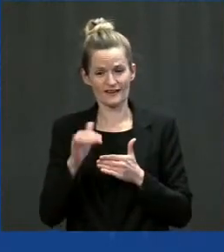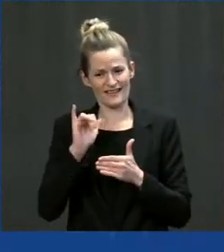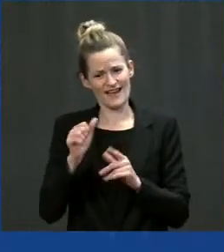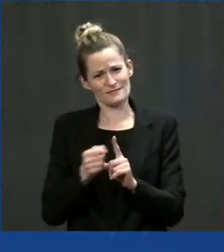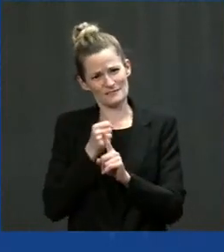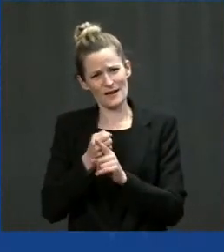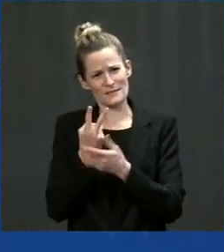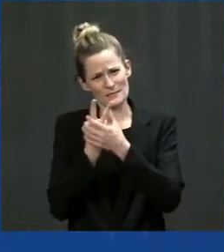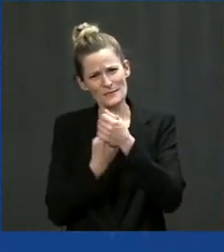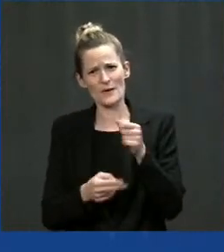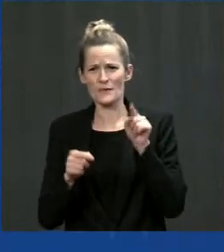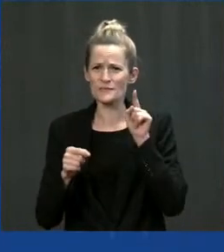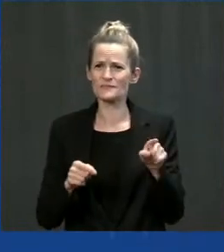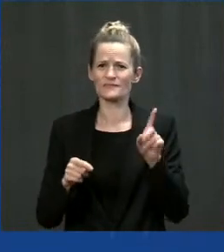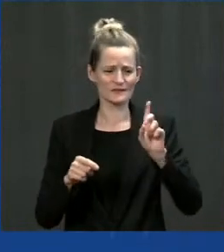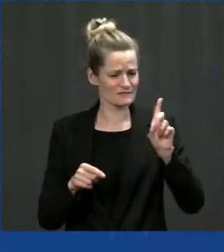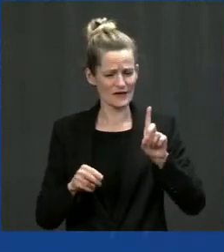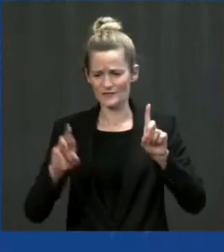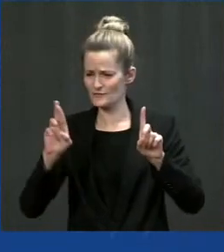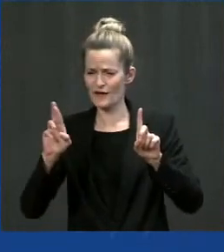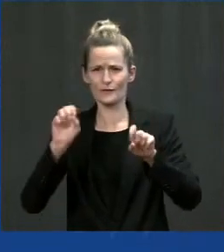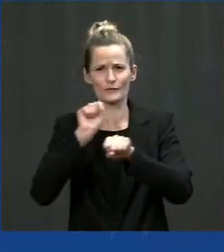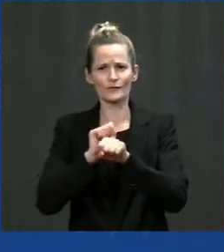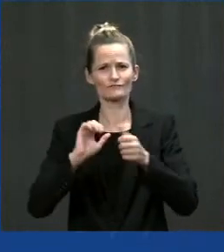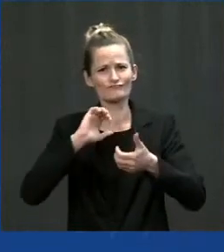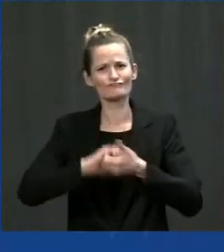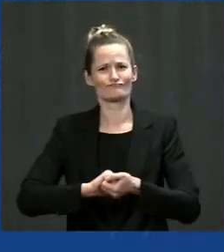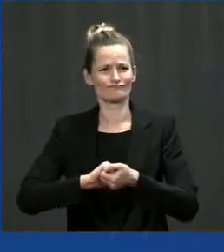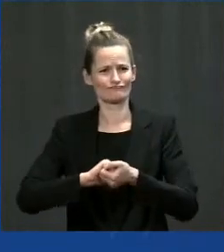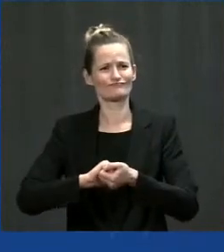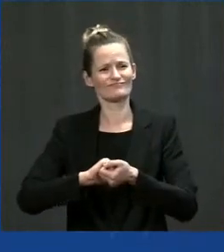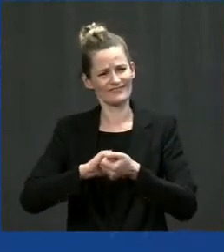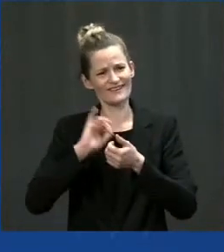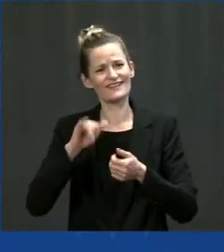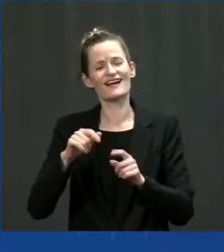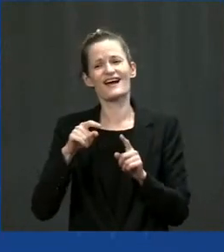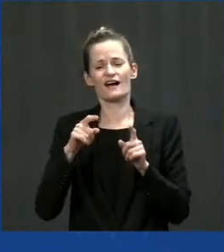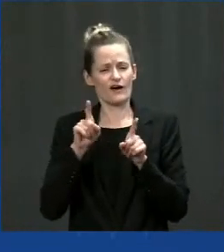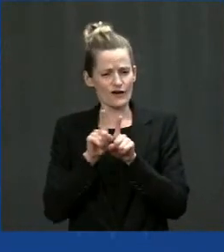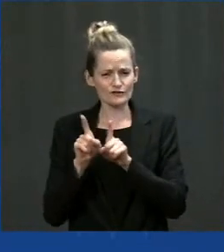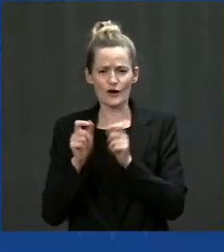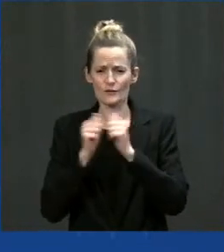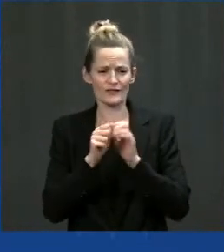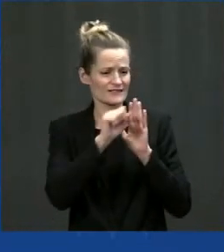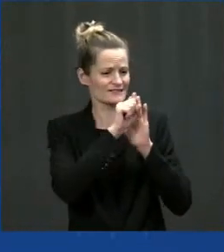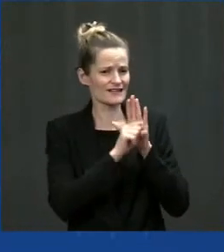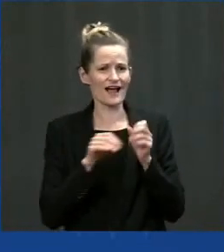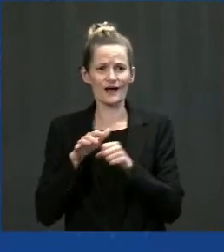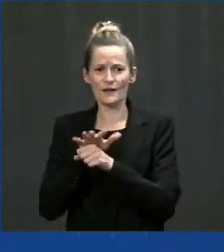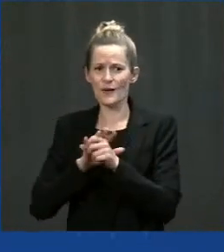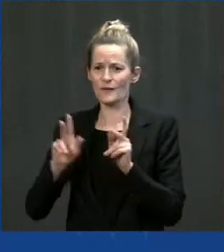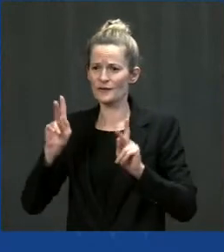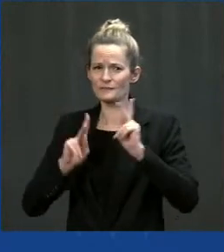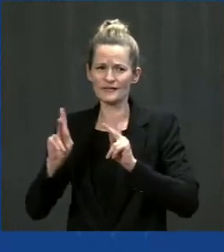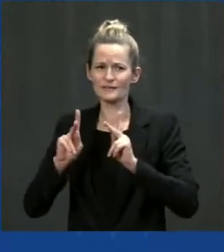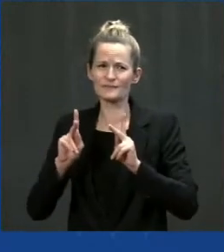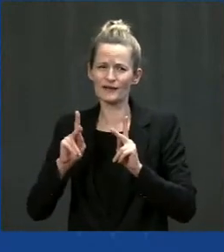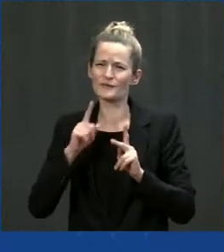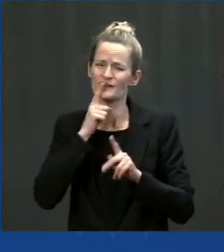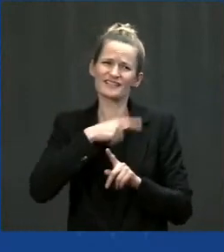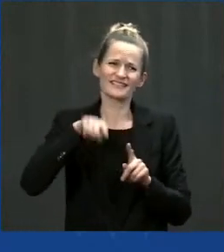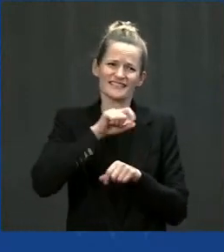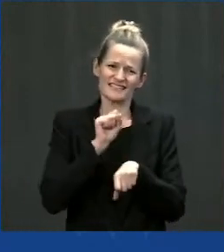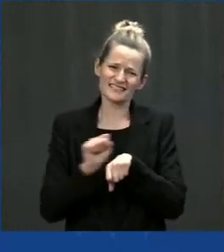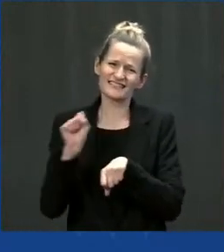input from state and local jurisdictions, as well as working diligently to pursue that bipartisan support.